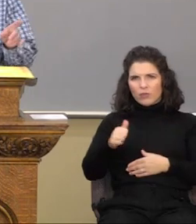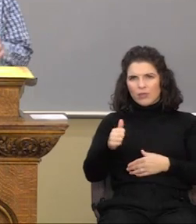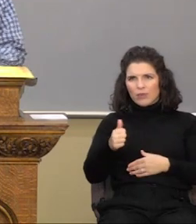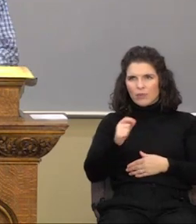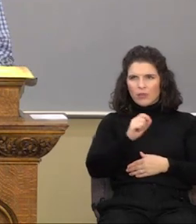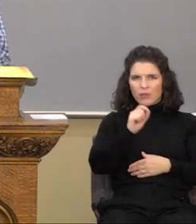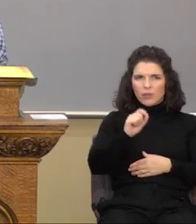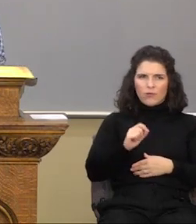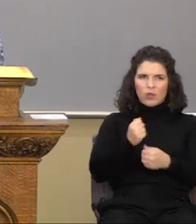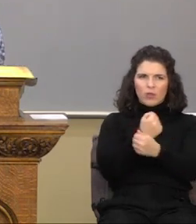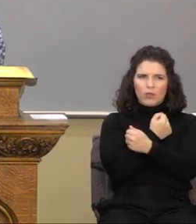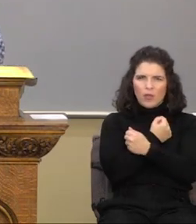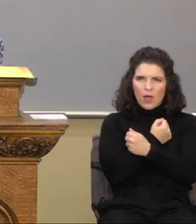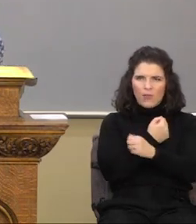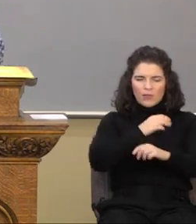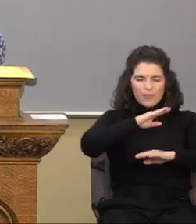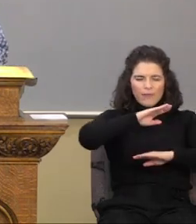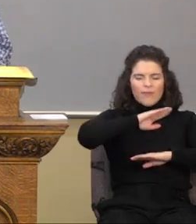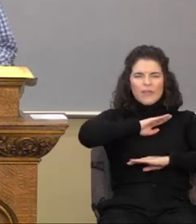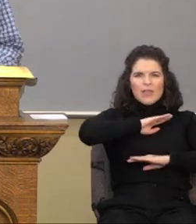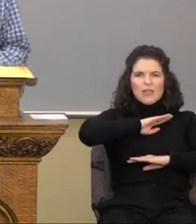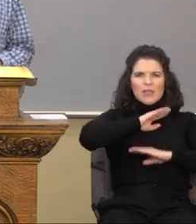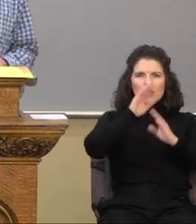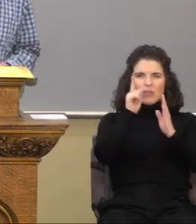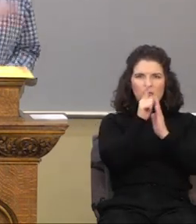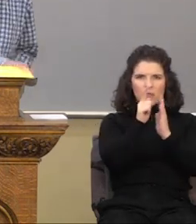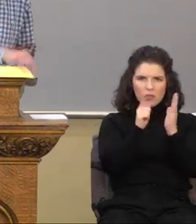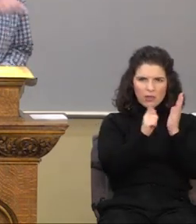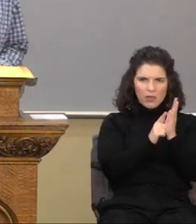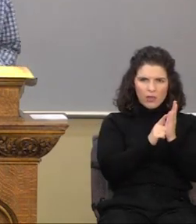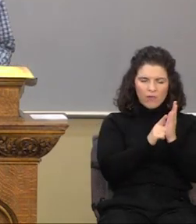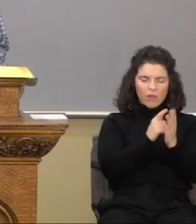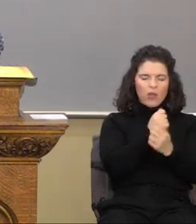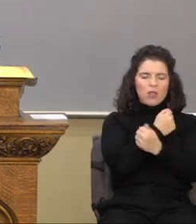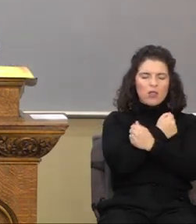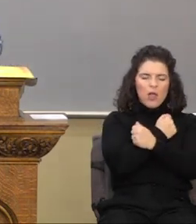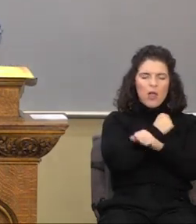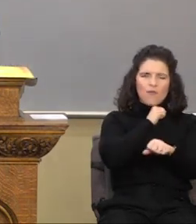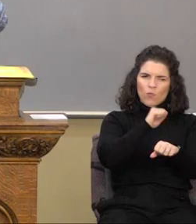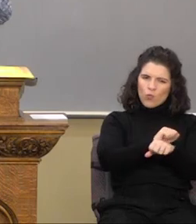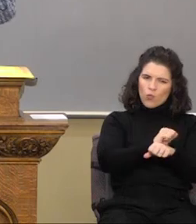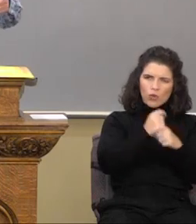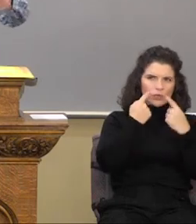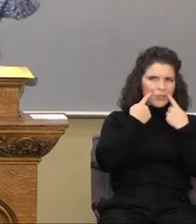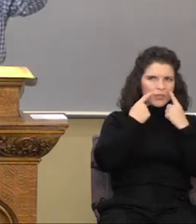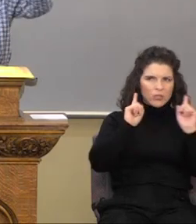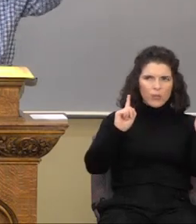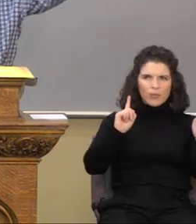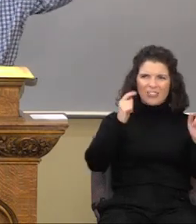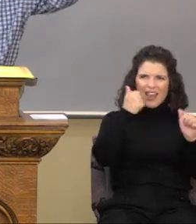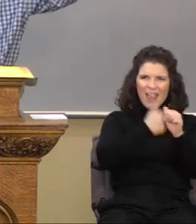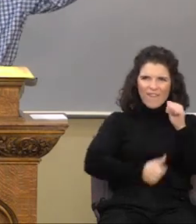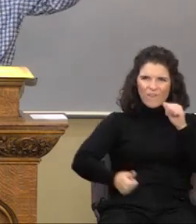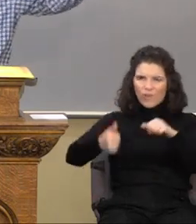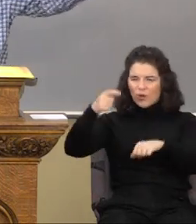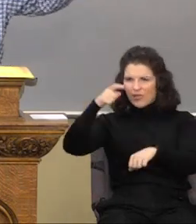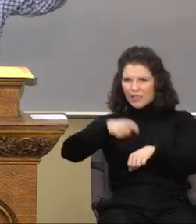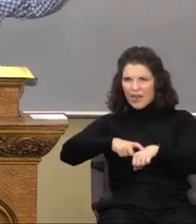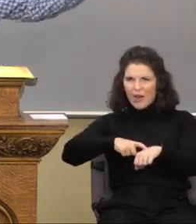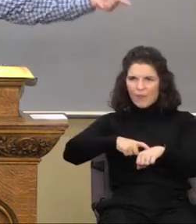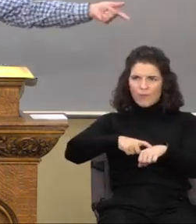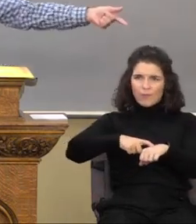love is the fulfilling of the law. Love works every time it achieves what the law